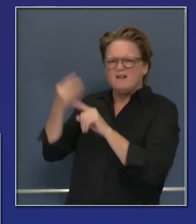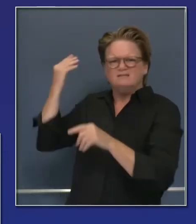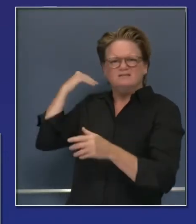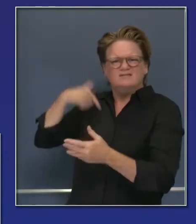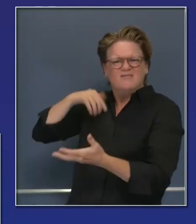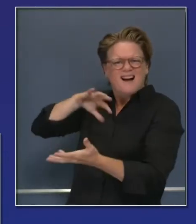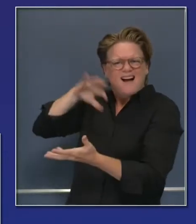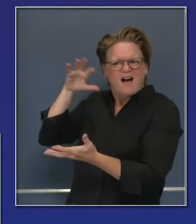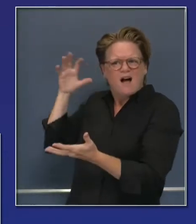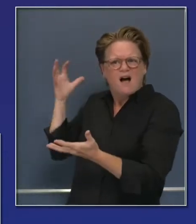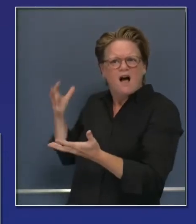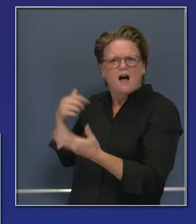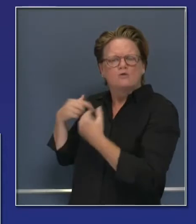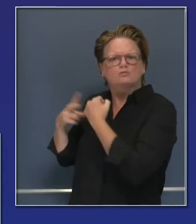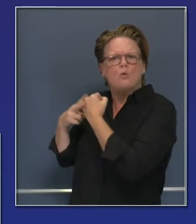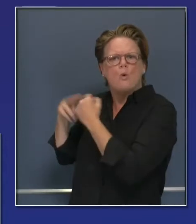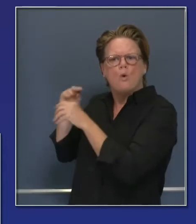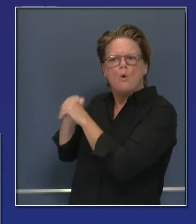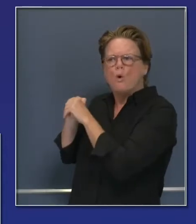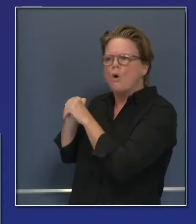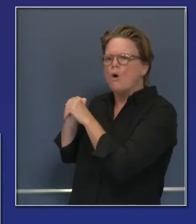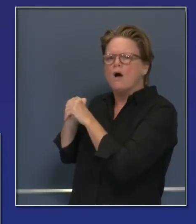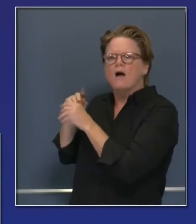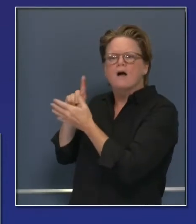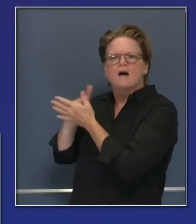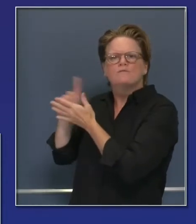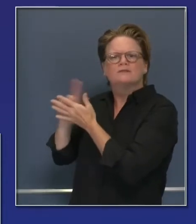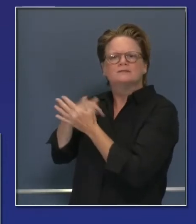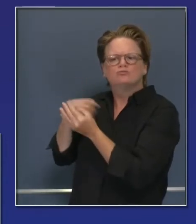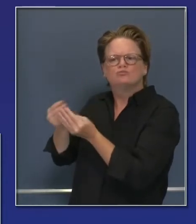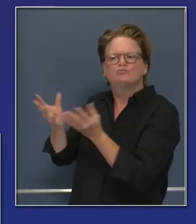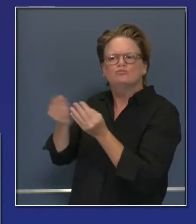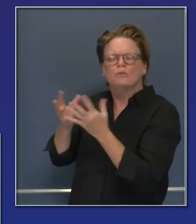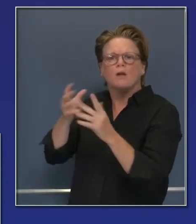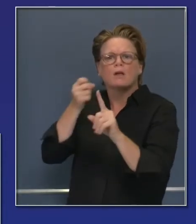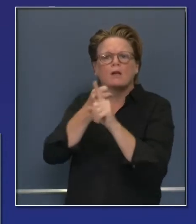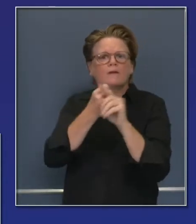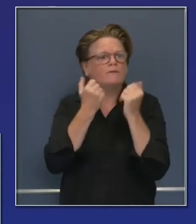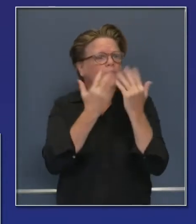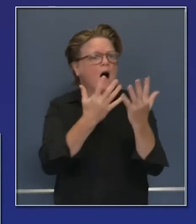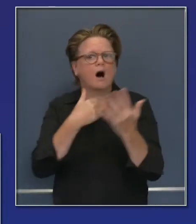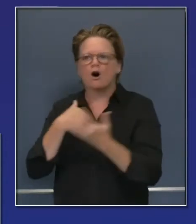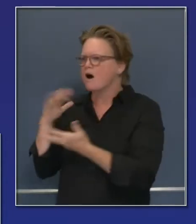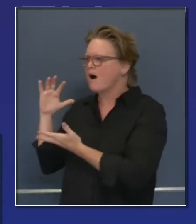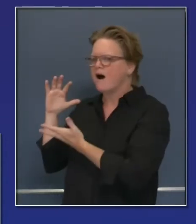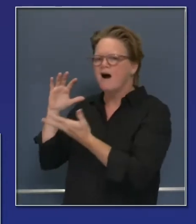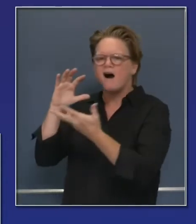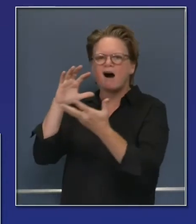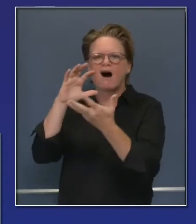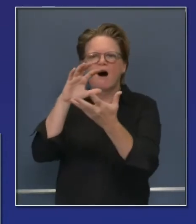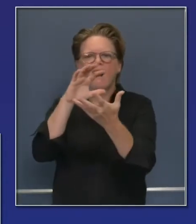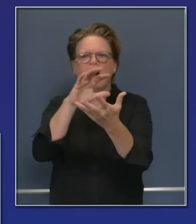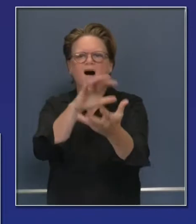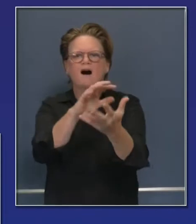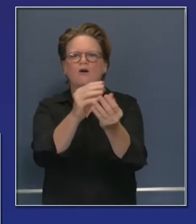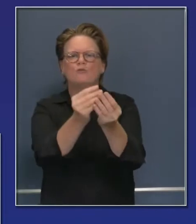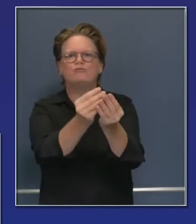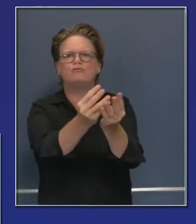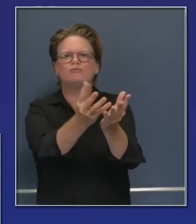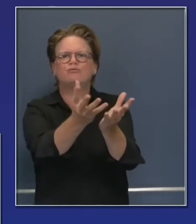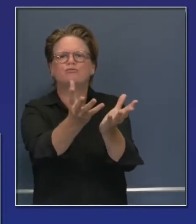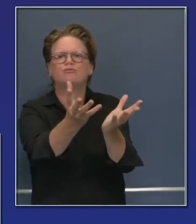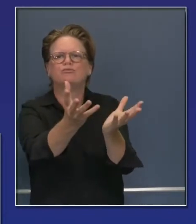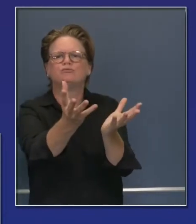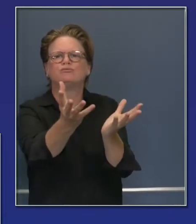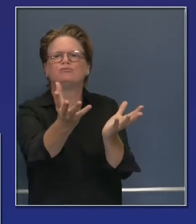that are being distributed every single week. So I appreciate in the spirit of that effort and the spirit of scale and scope of a state as